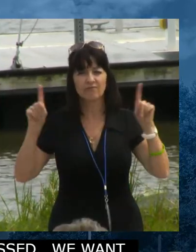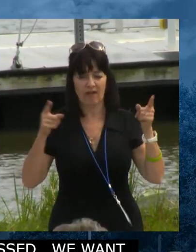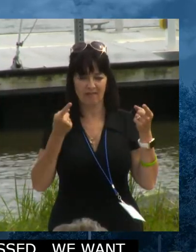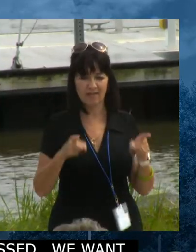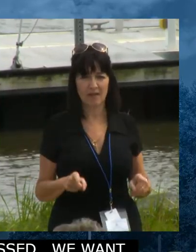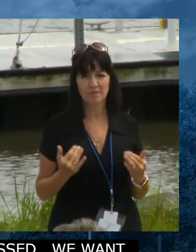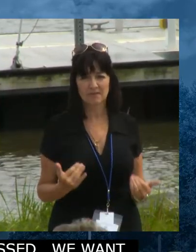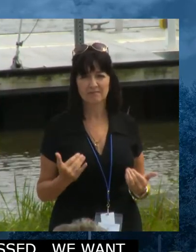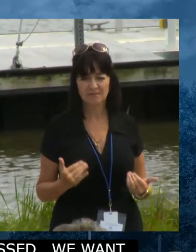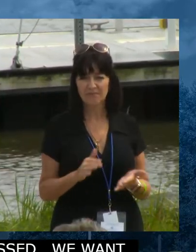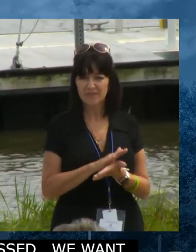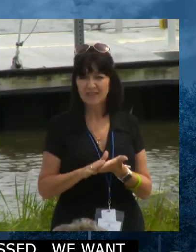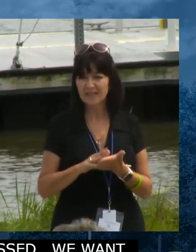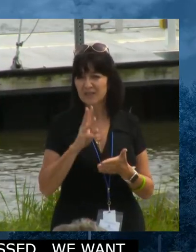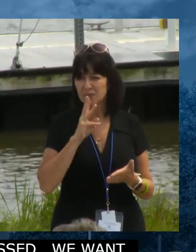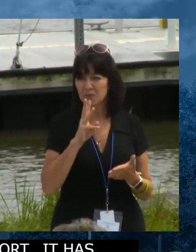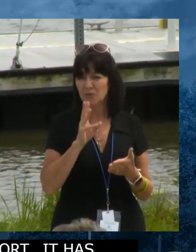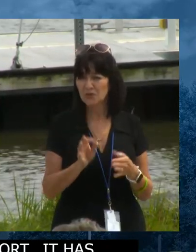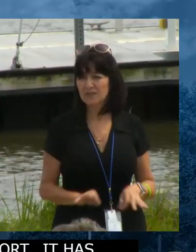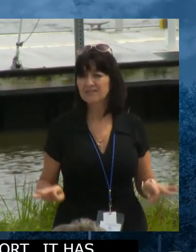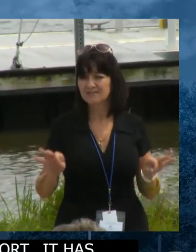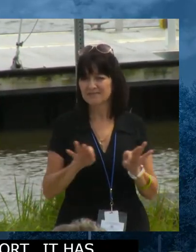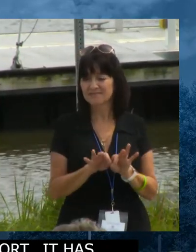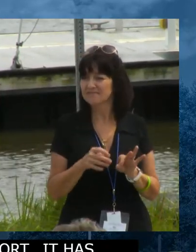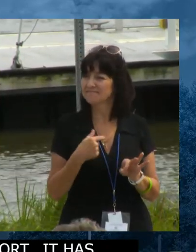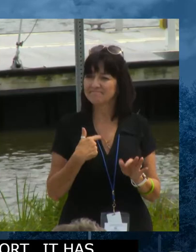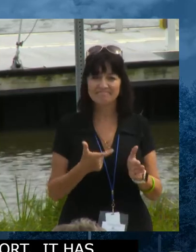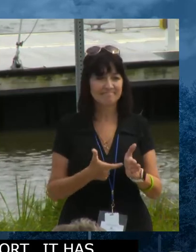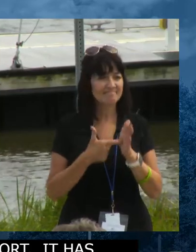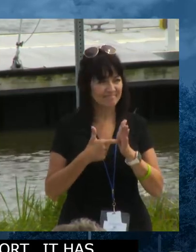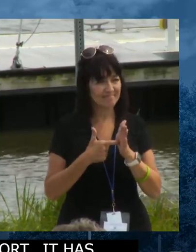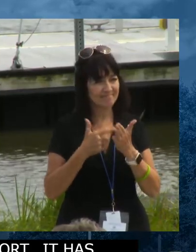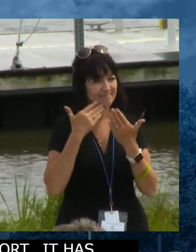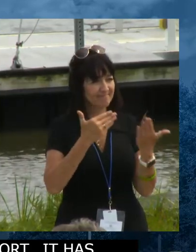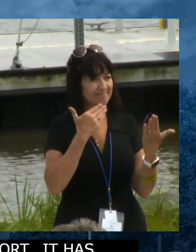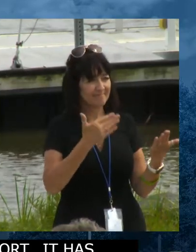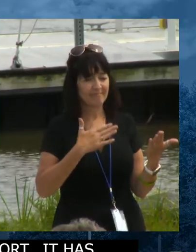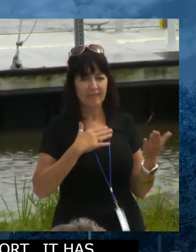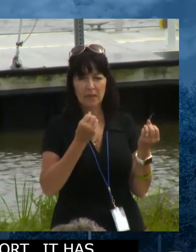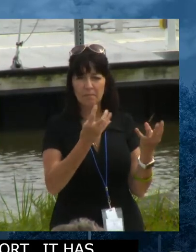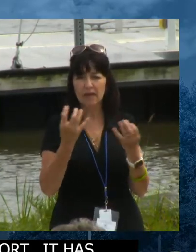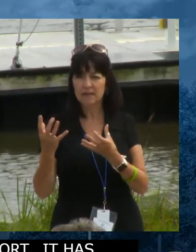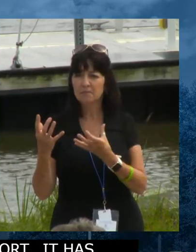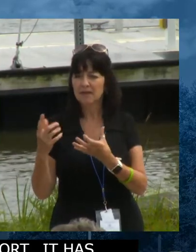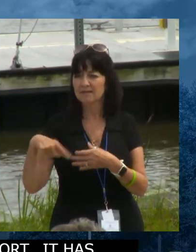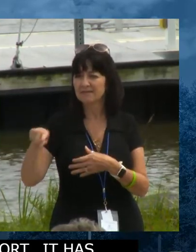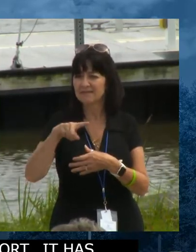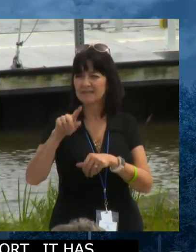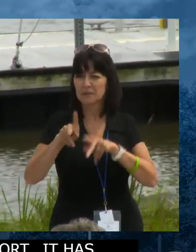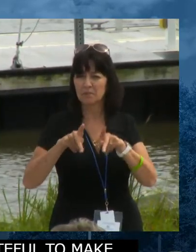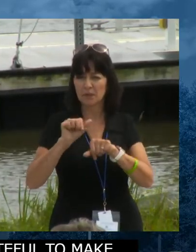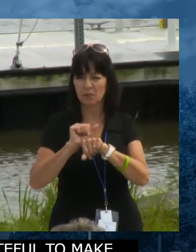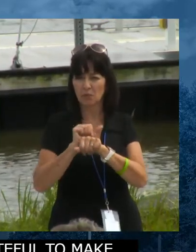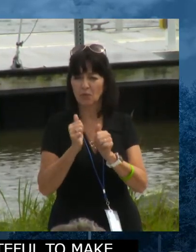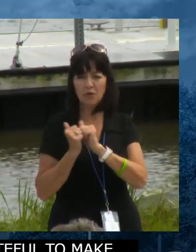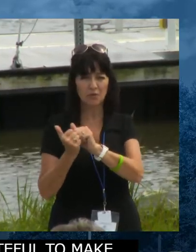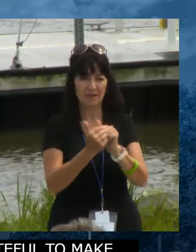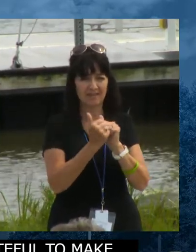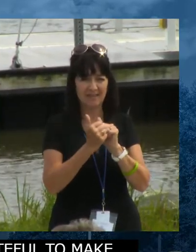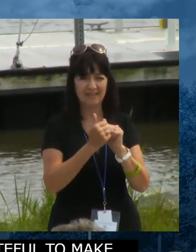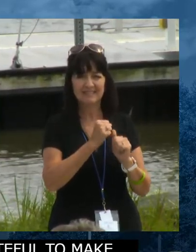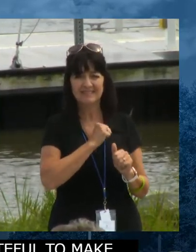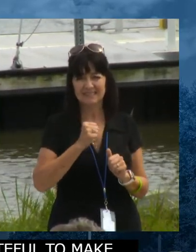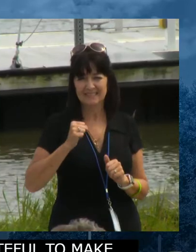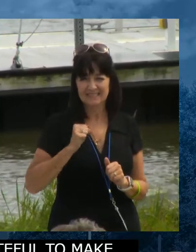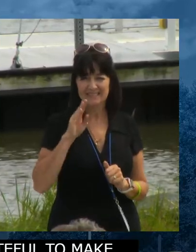water is significant. Um, I just have to also thank our many partners who've been with us on the journey. So, Center for Inland Bays, I know Chris